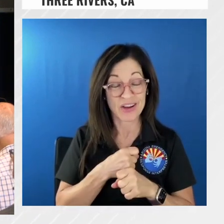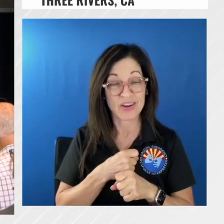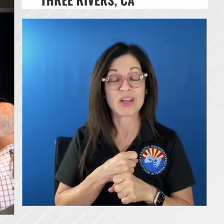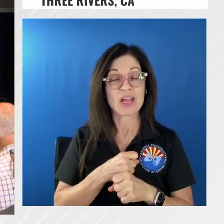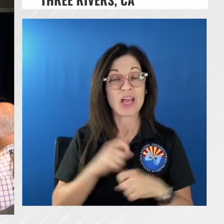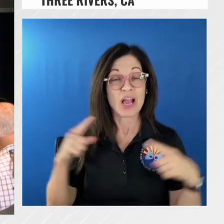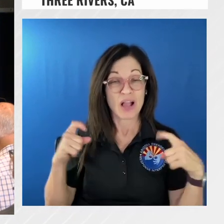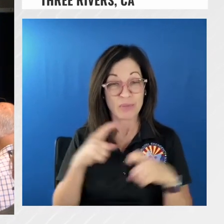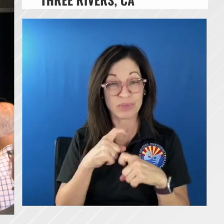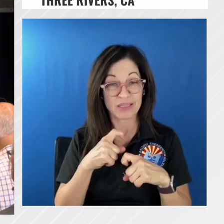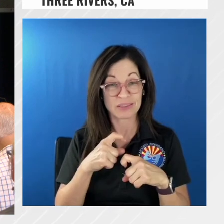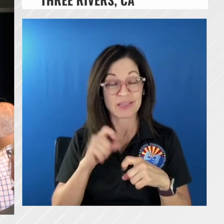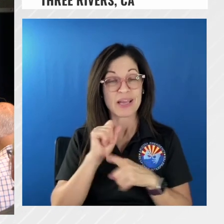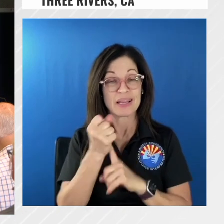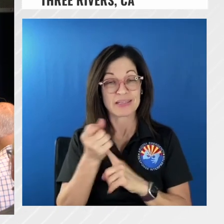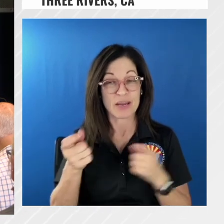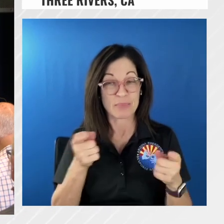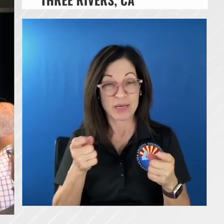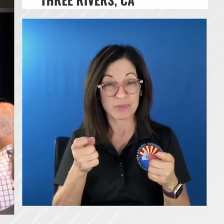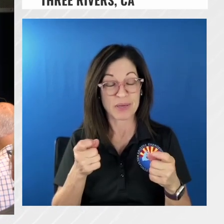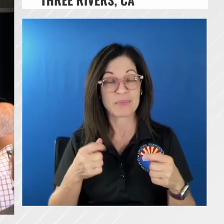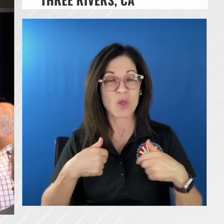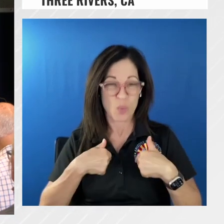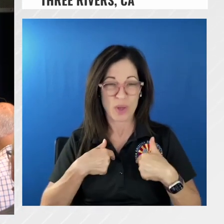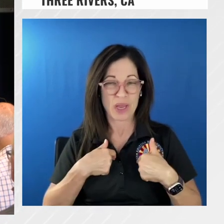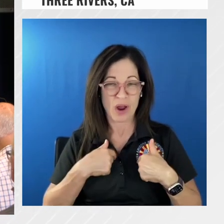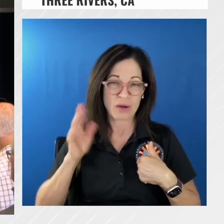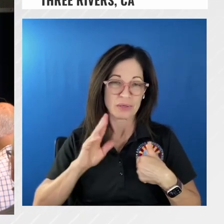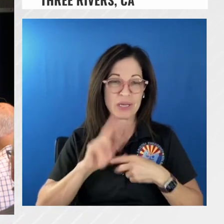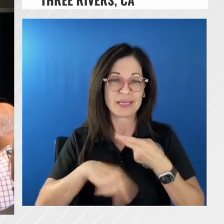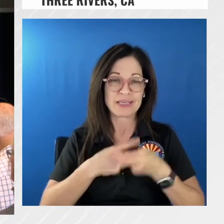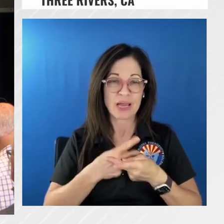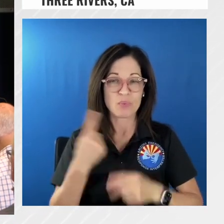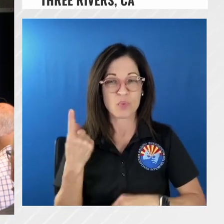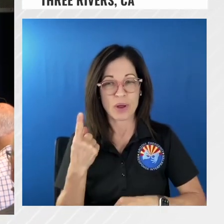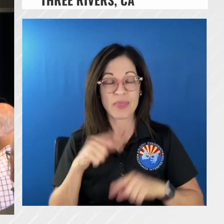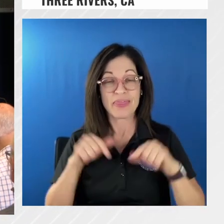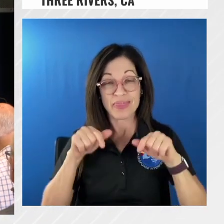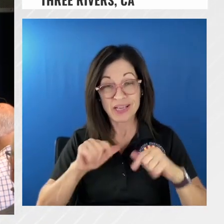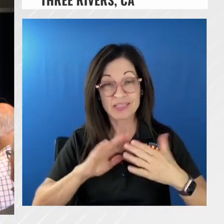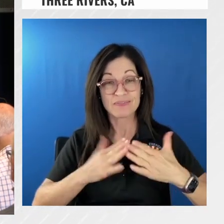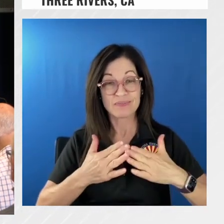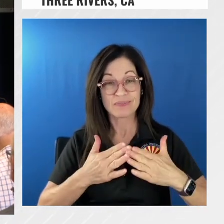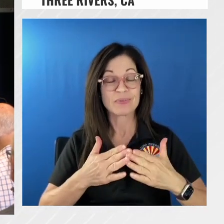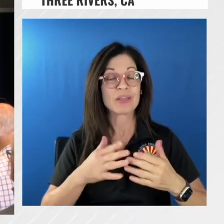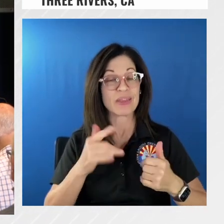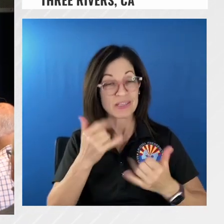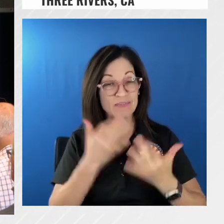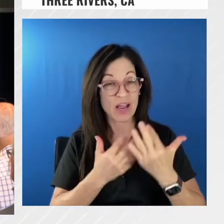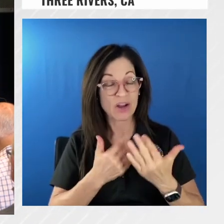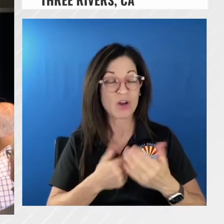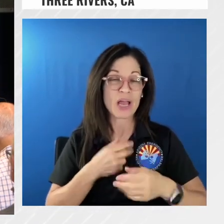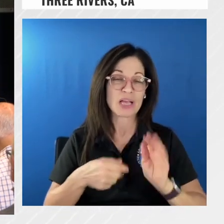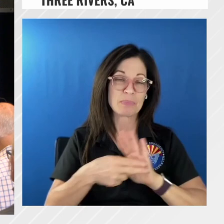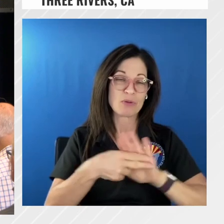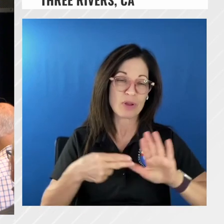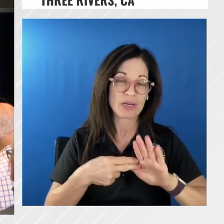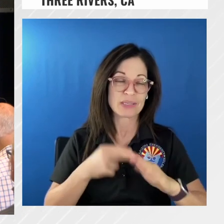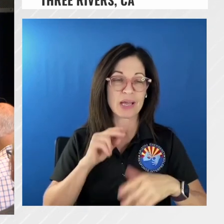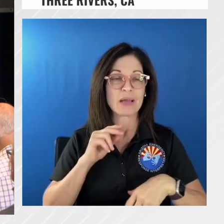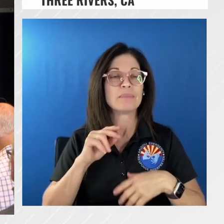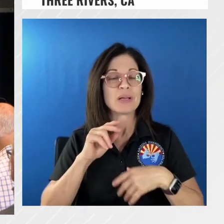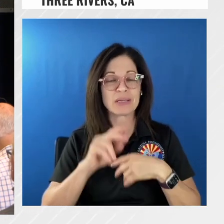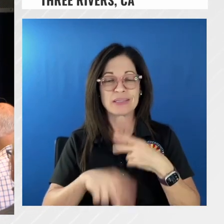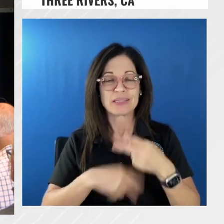um this fire is currently rated a type two complexity so that's kind of a moderate complexity but it has potential to get bigger and more